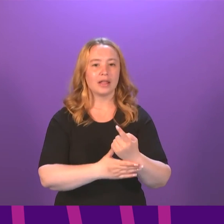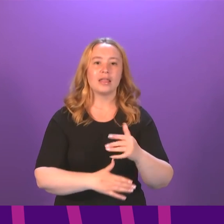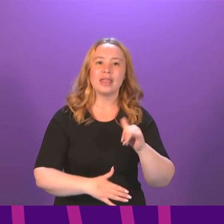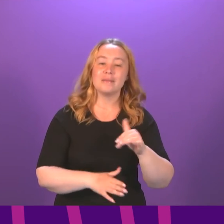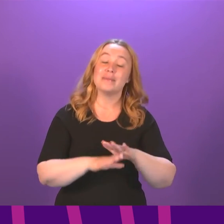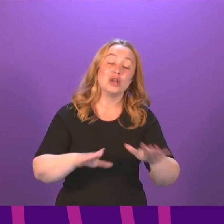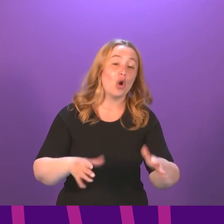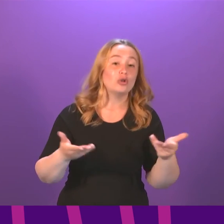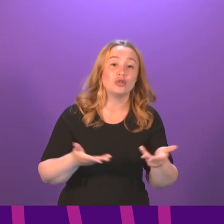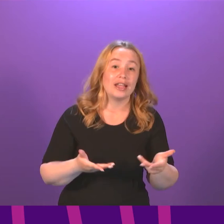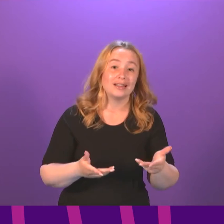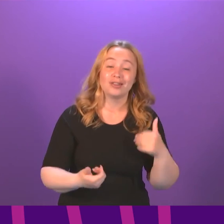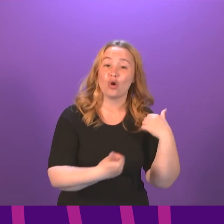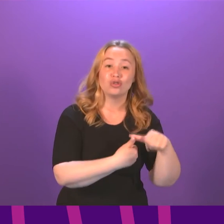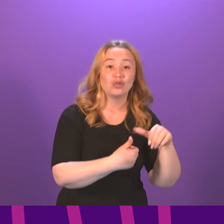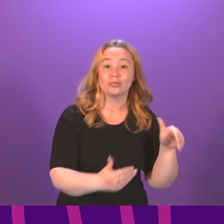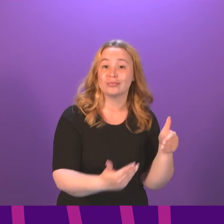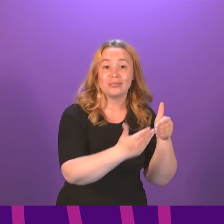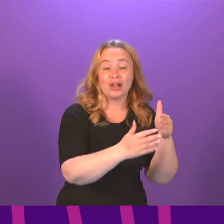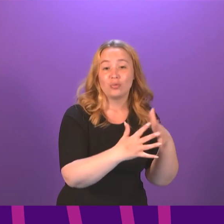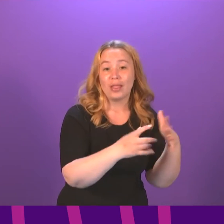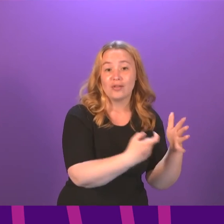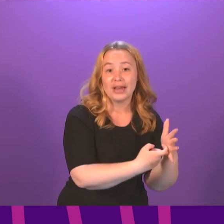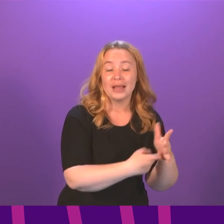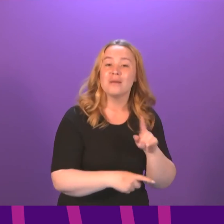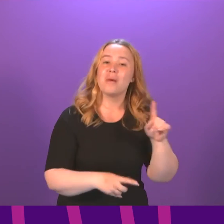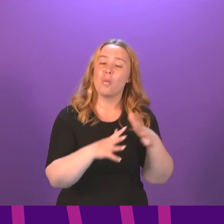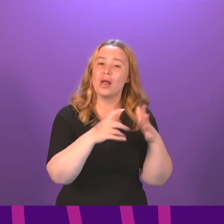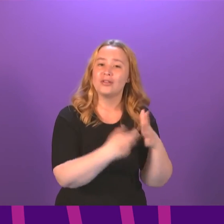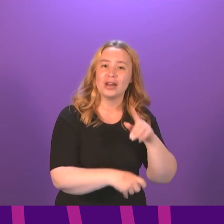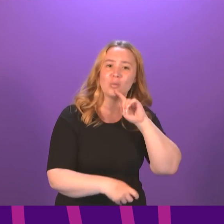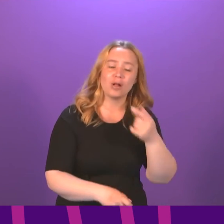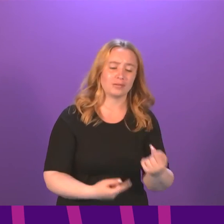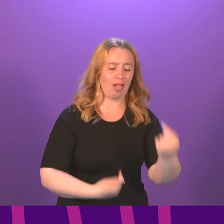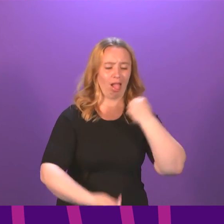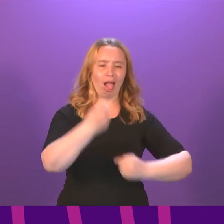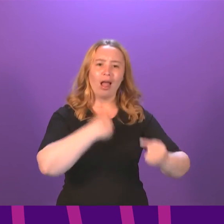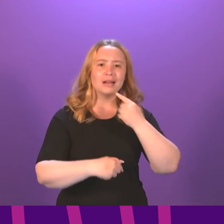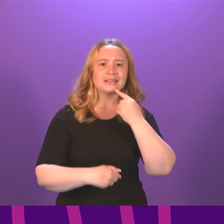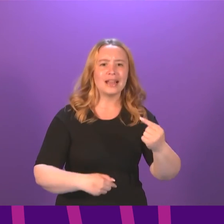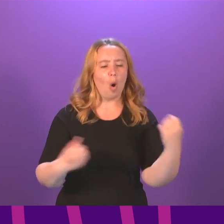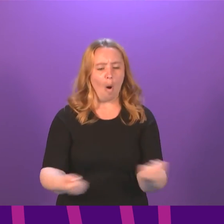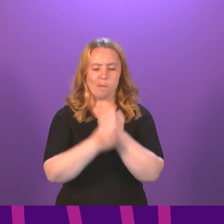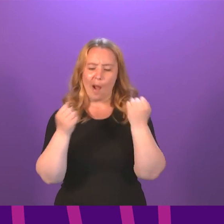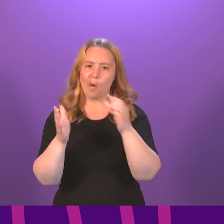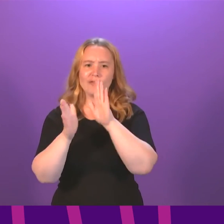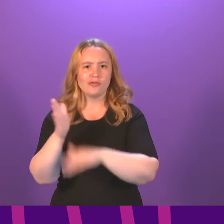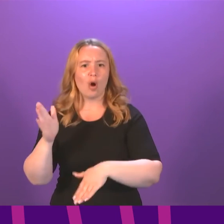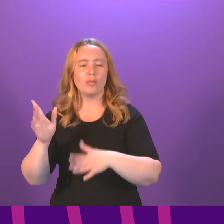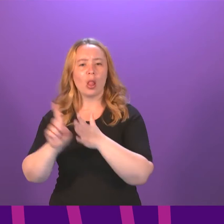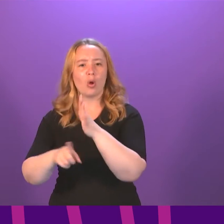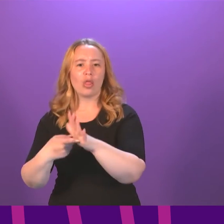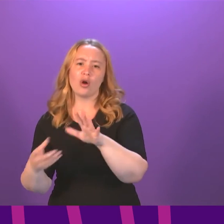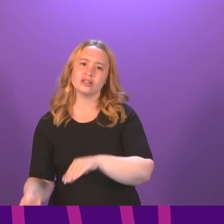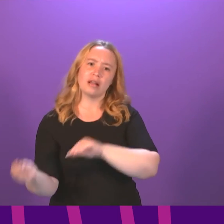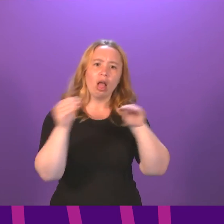suit the question he is asking today. But at another stage, Willie Rennie would be accusing me of taking powers away from local authorities and centralising